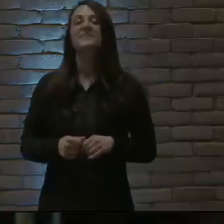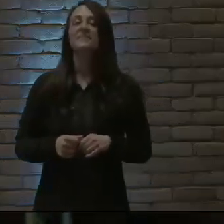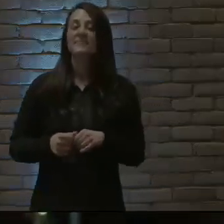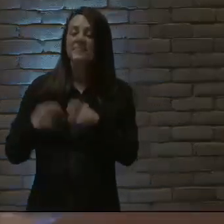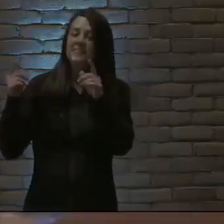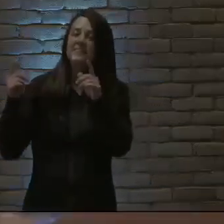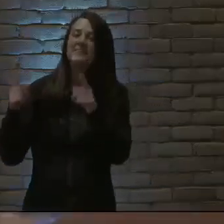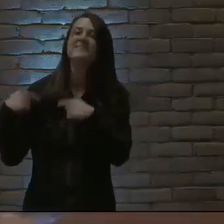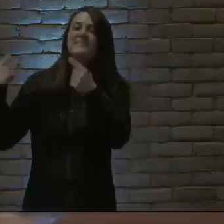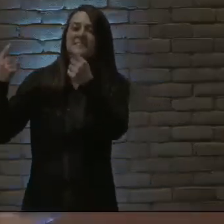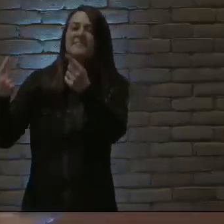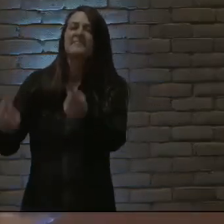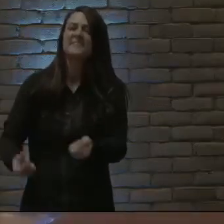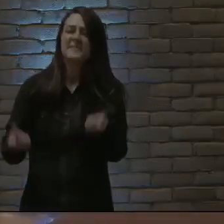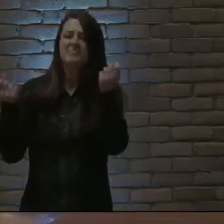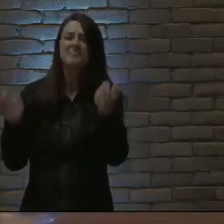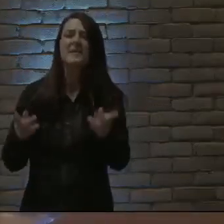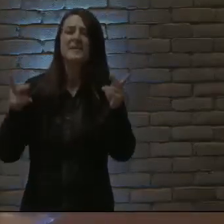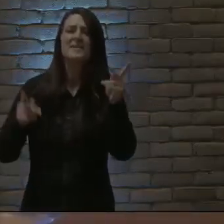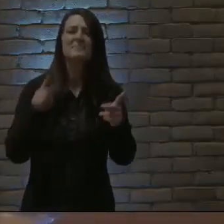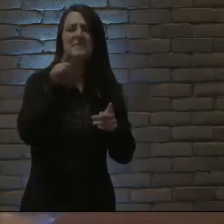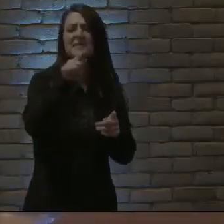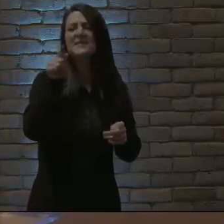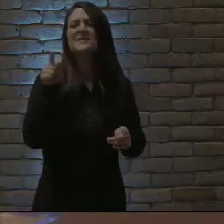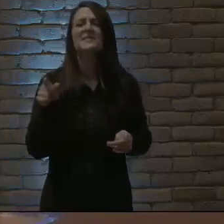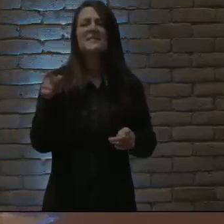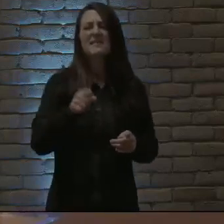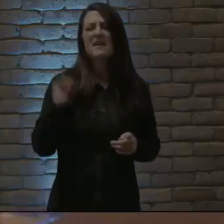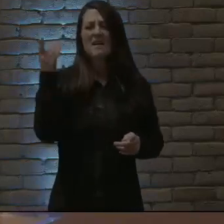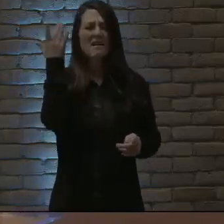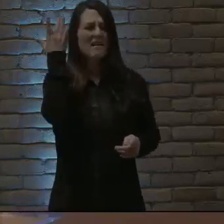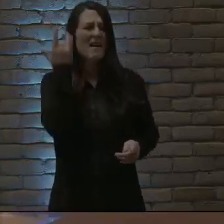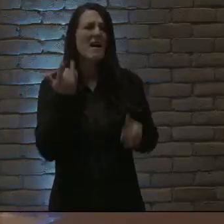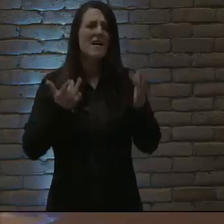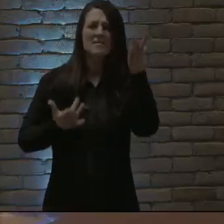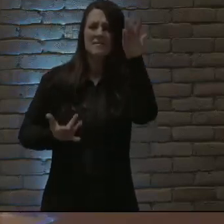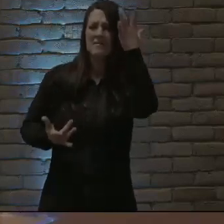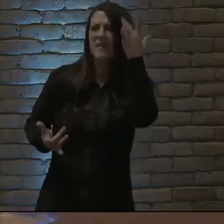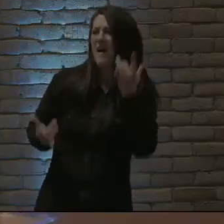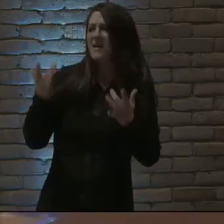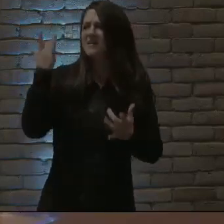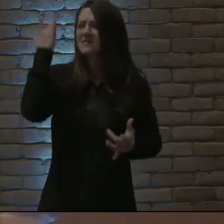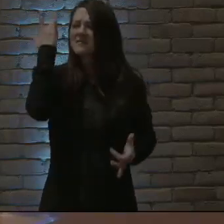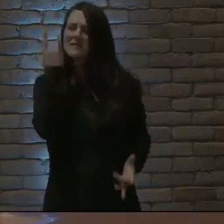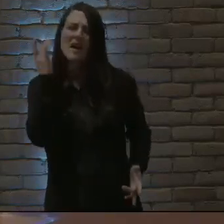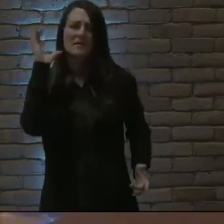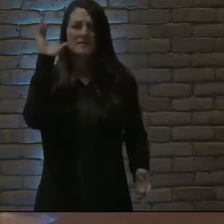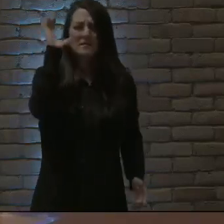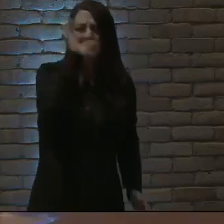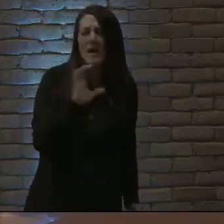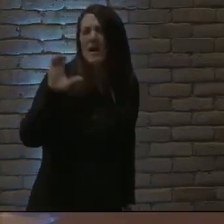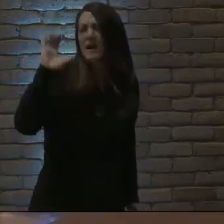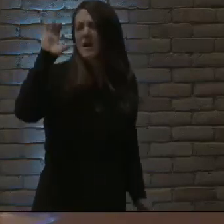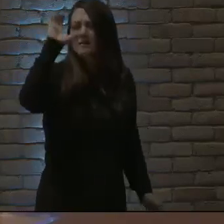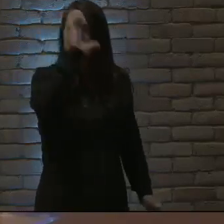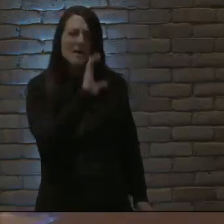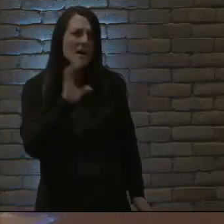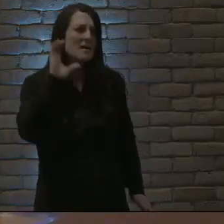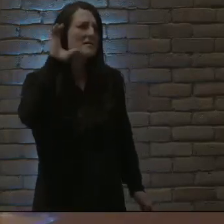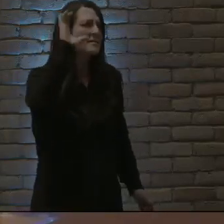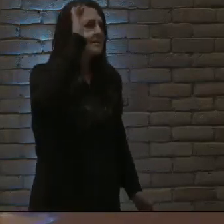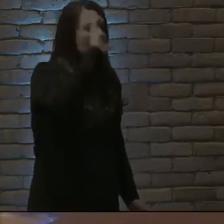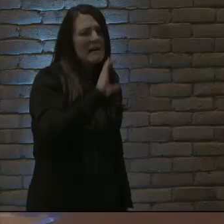I've seen many searching for answers Far